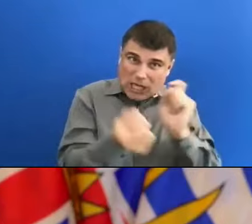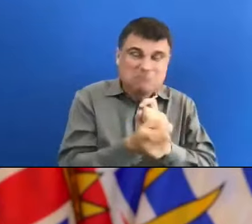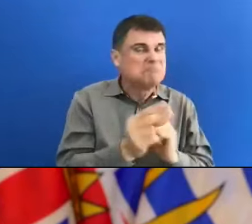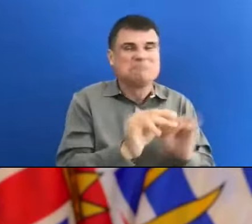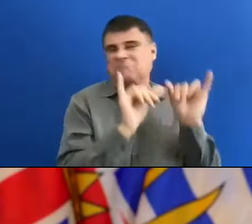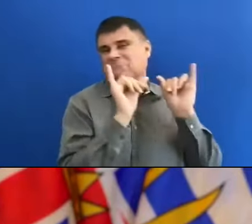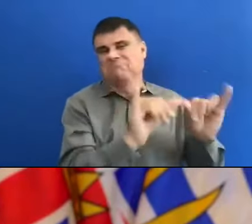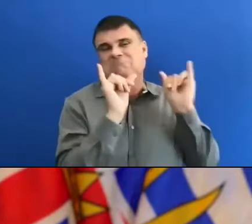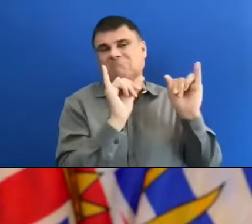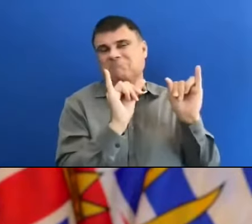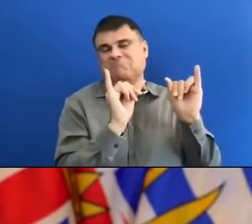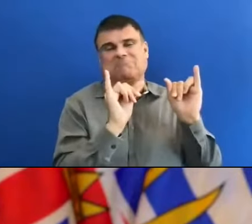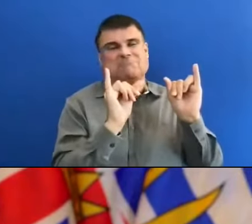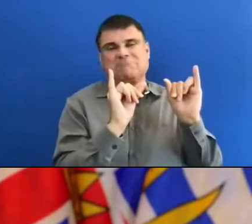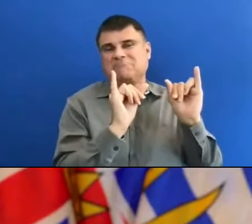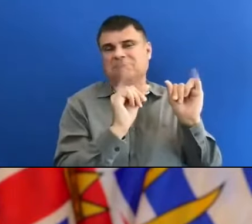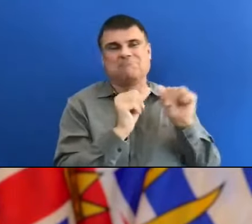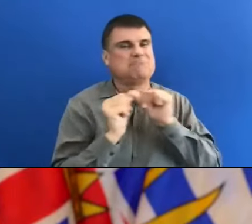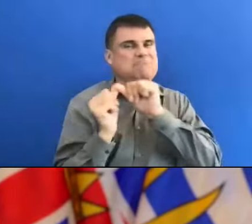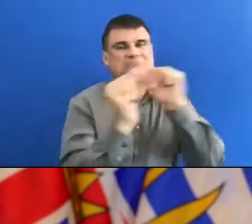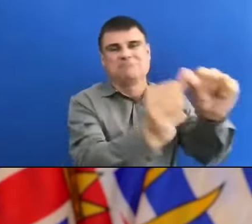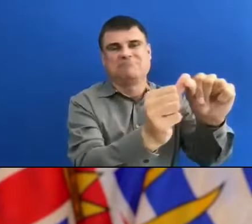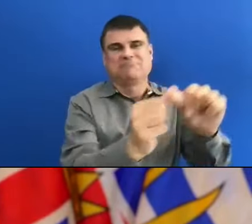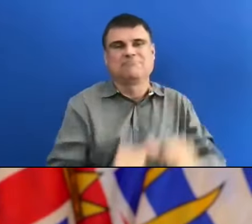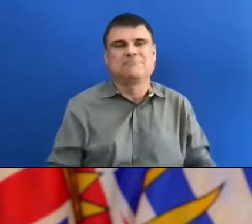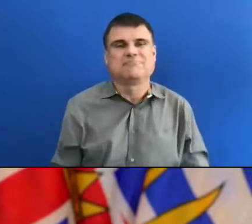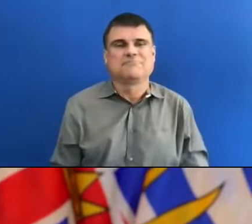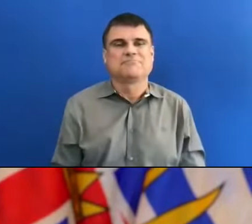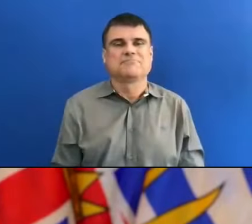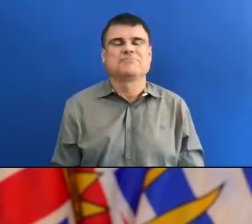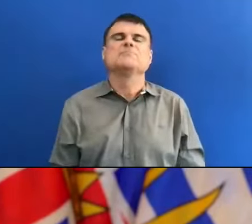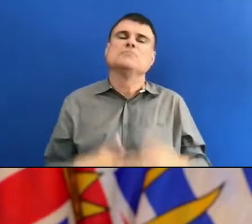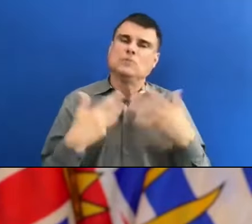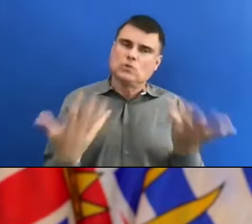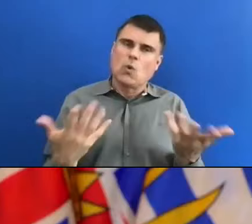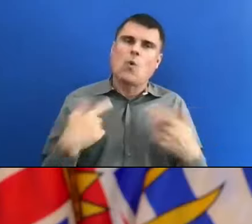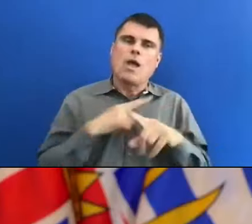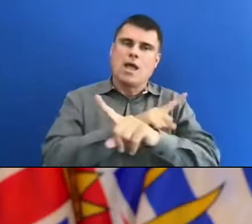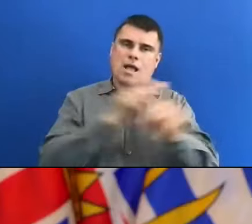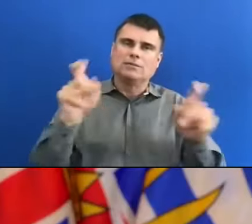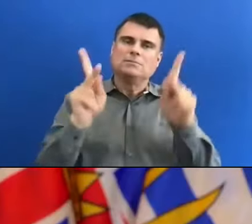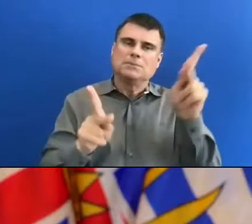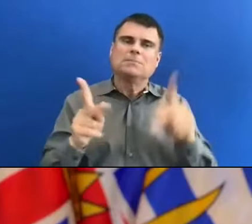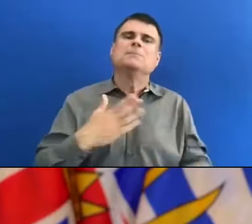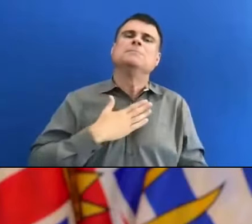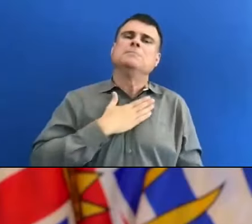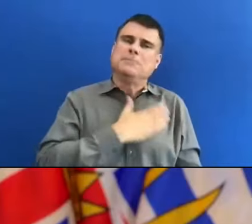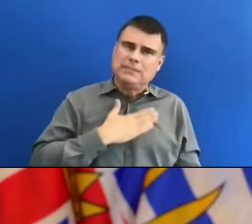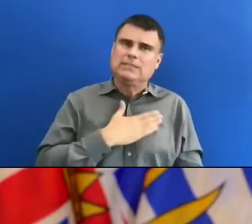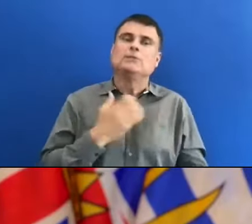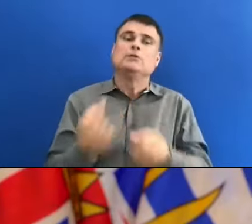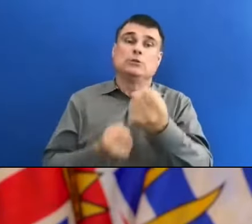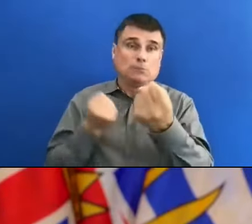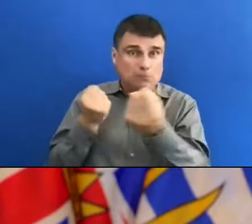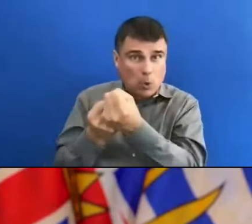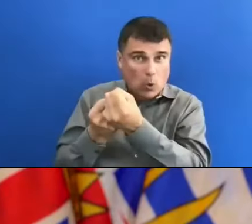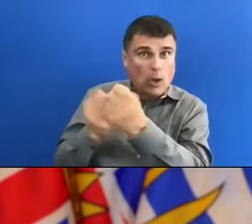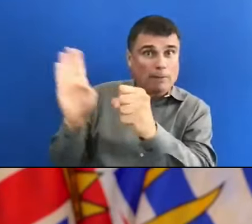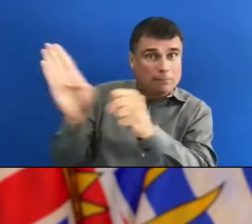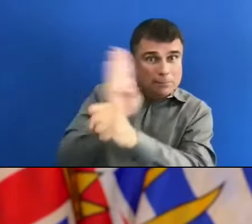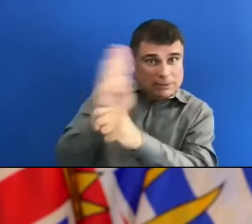So there are people to support businesses to protect their workers and to